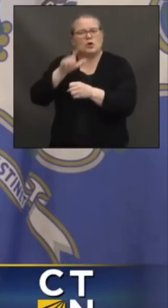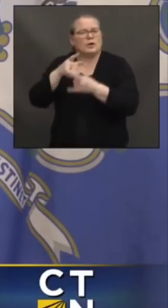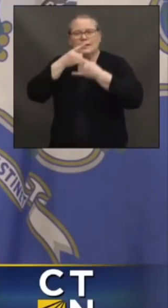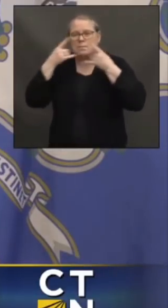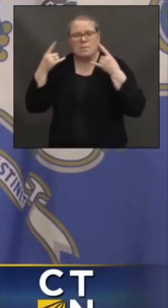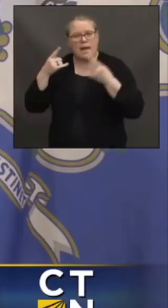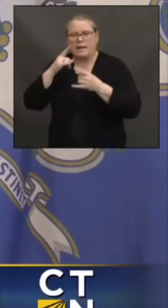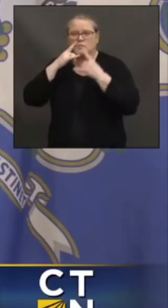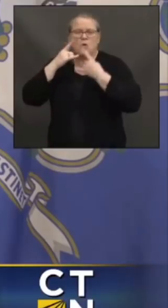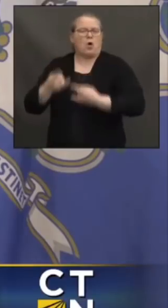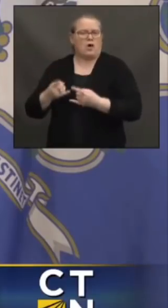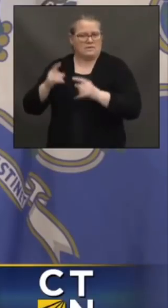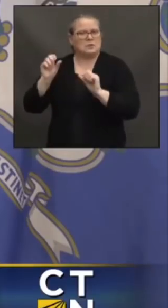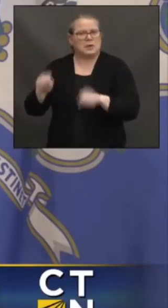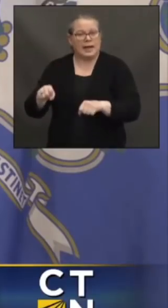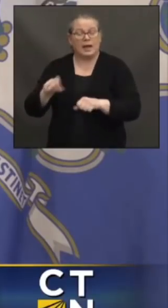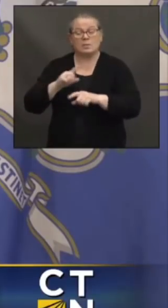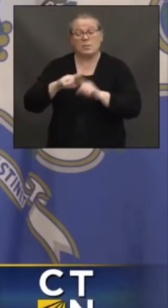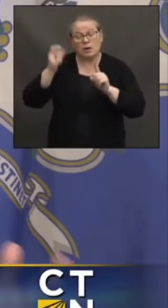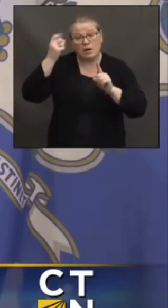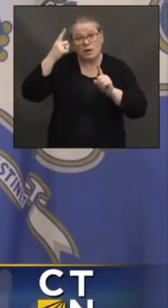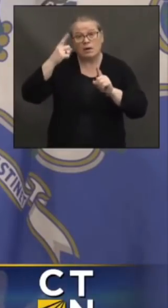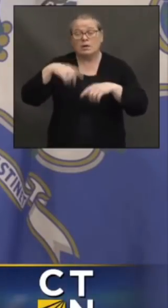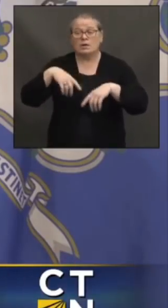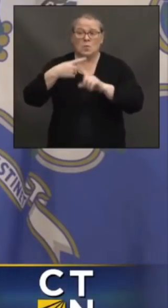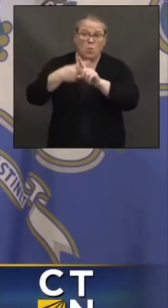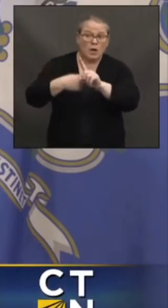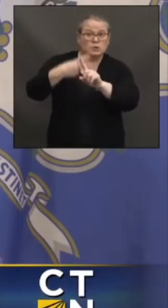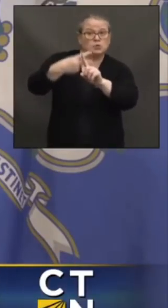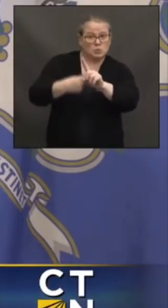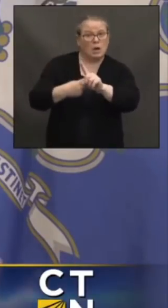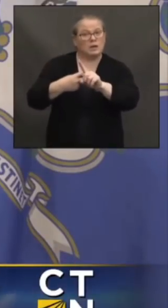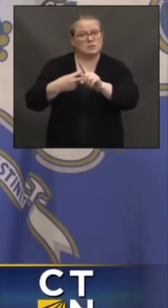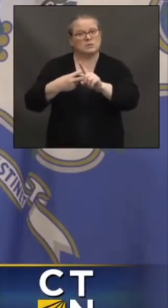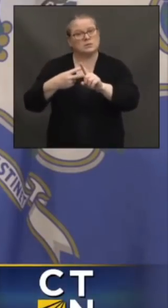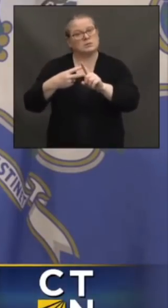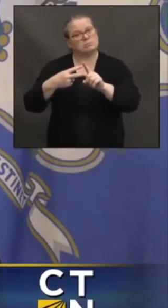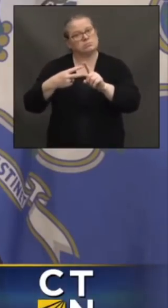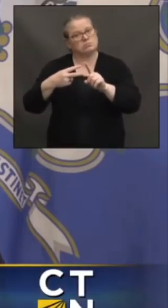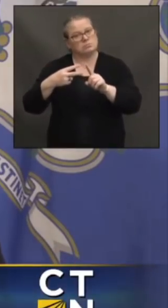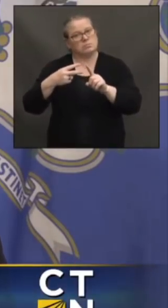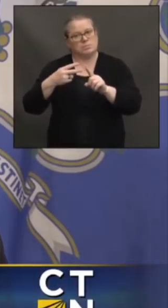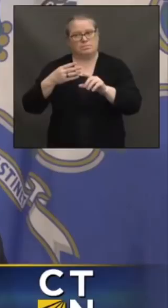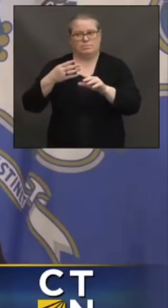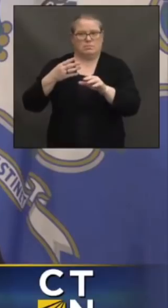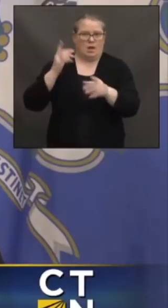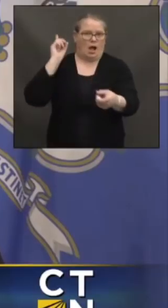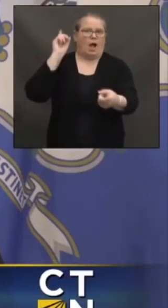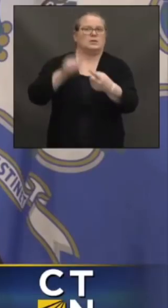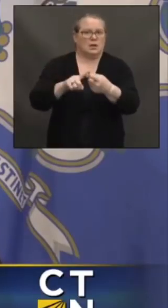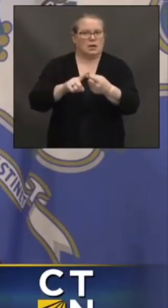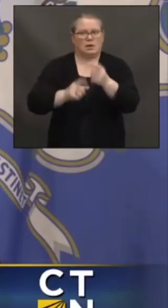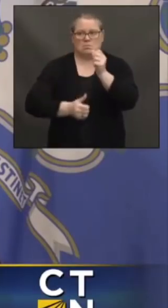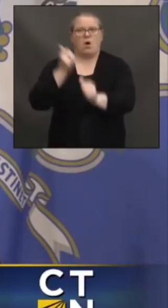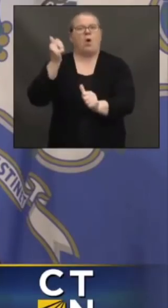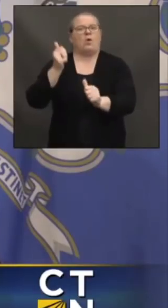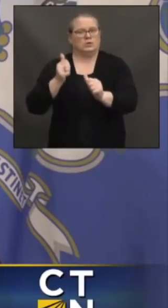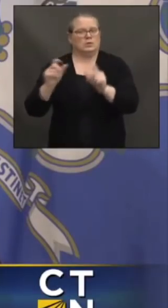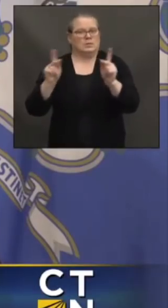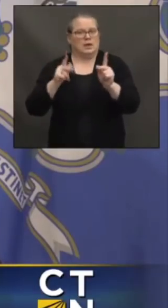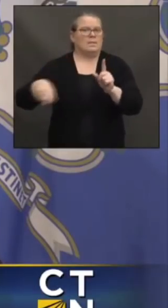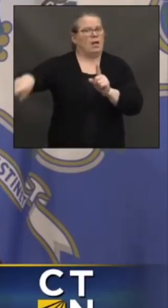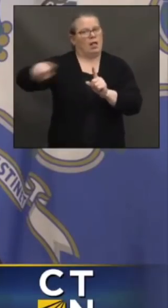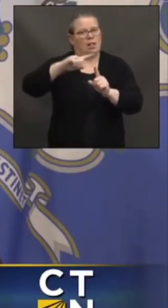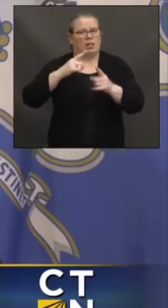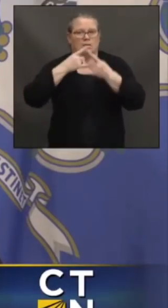it's going to still take another a month or two before the broad cross-section of people who have been vaccinated. In the meantime, it's a good thing to wear your